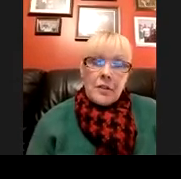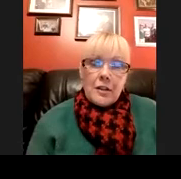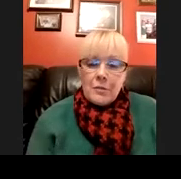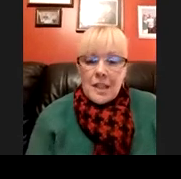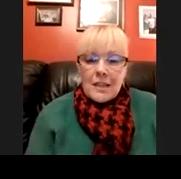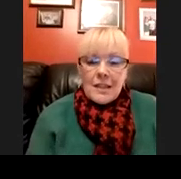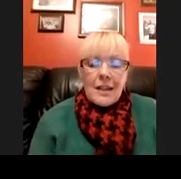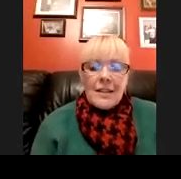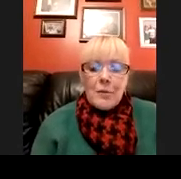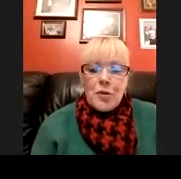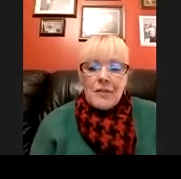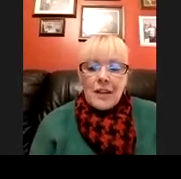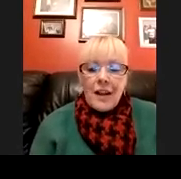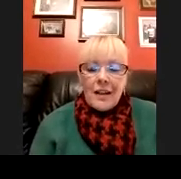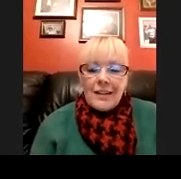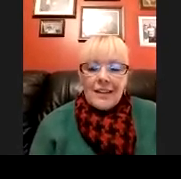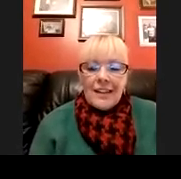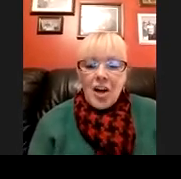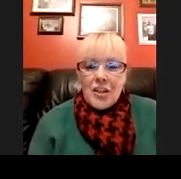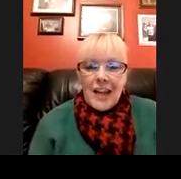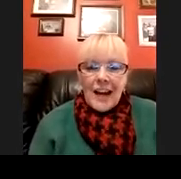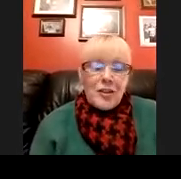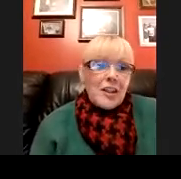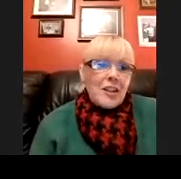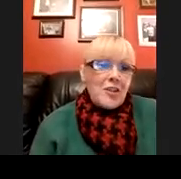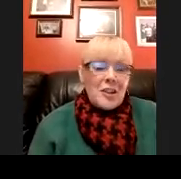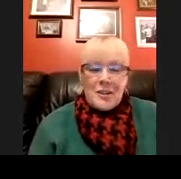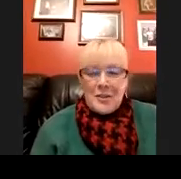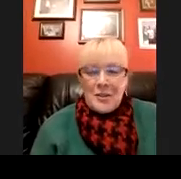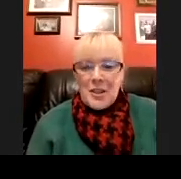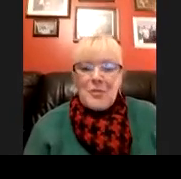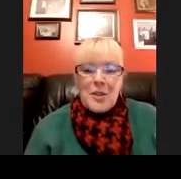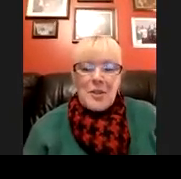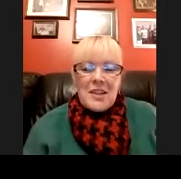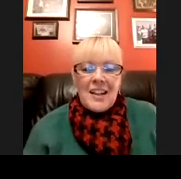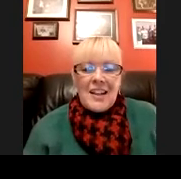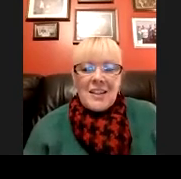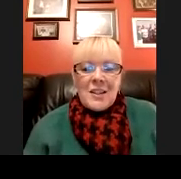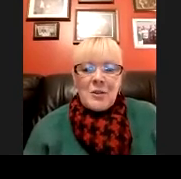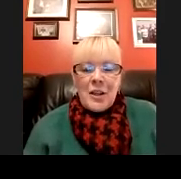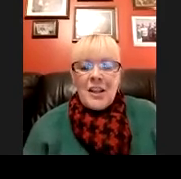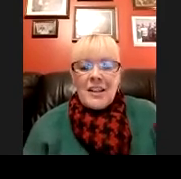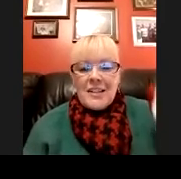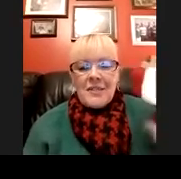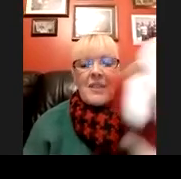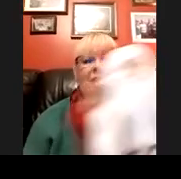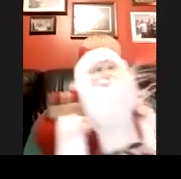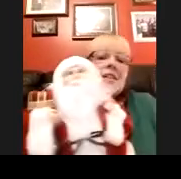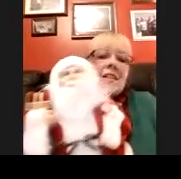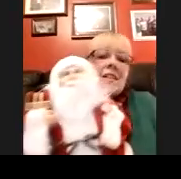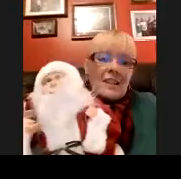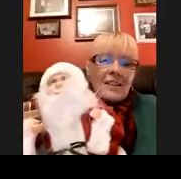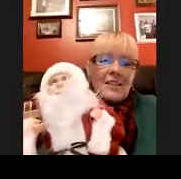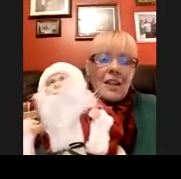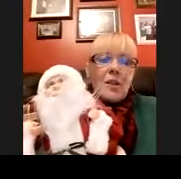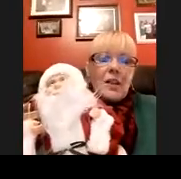ringing which i knew was santi and he was driving along in a horse and carriage and i just thought you know this is christmas so we all need we